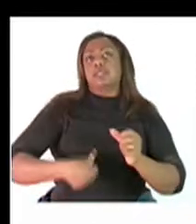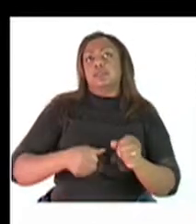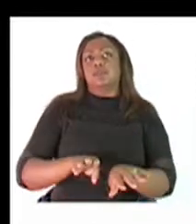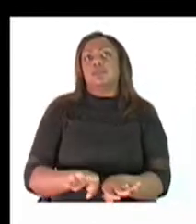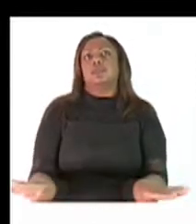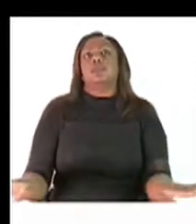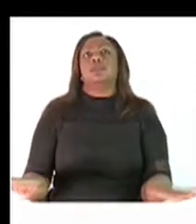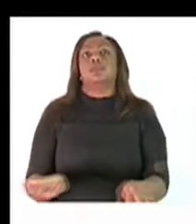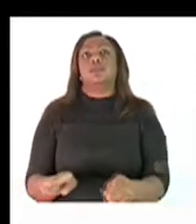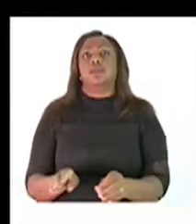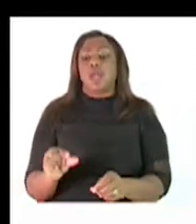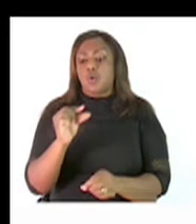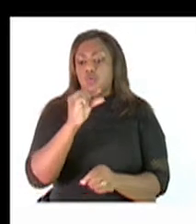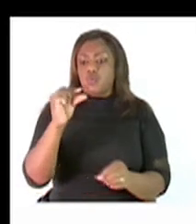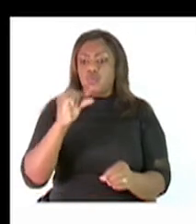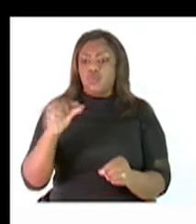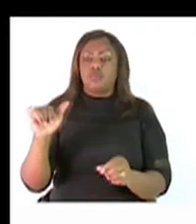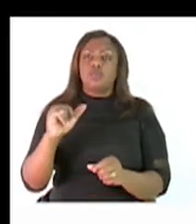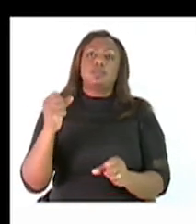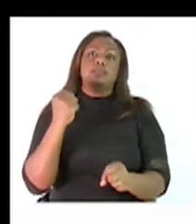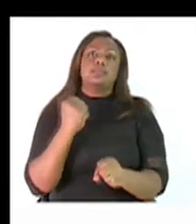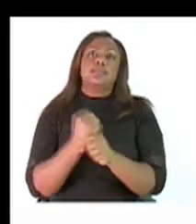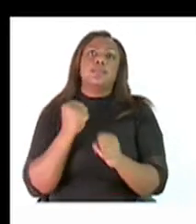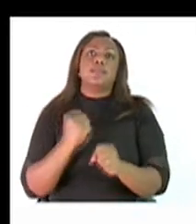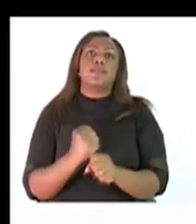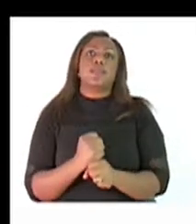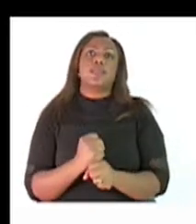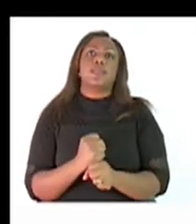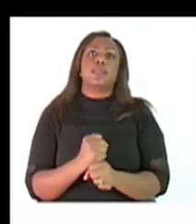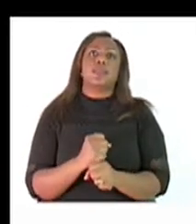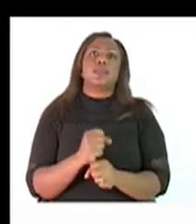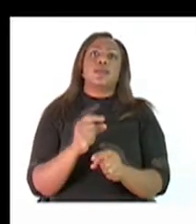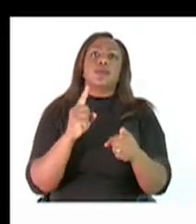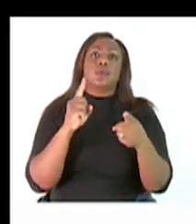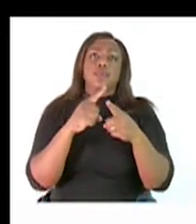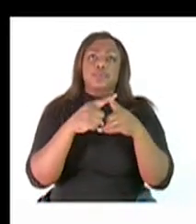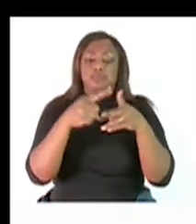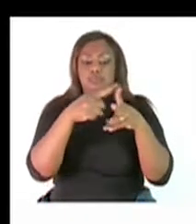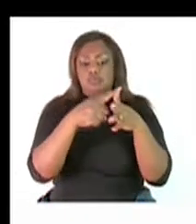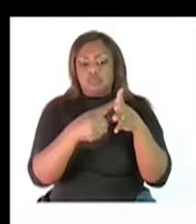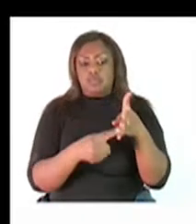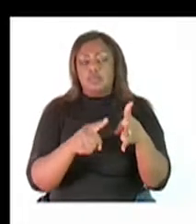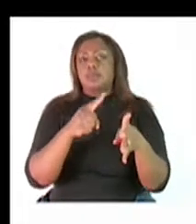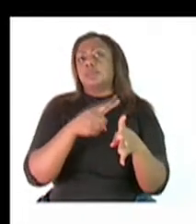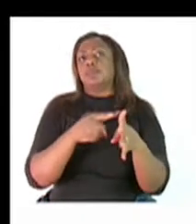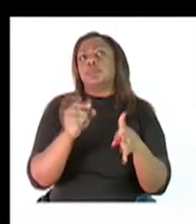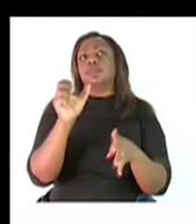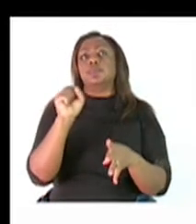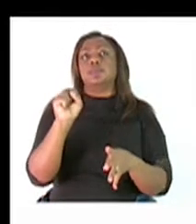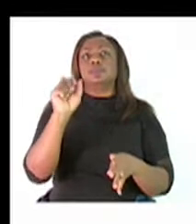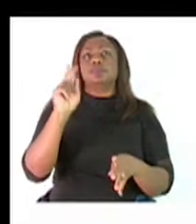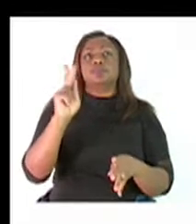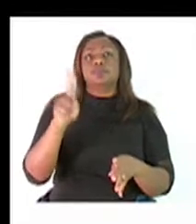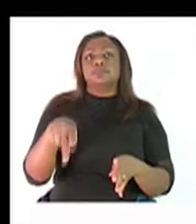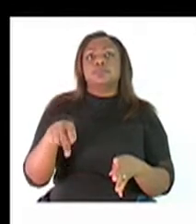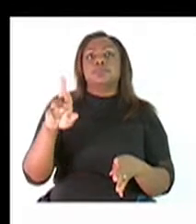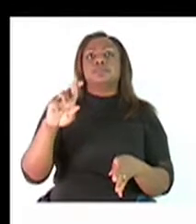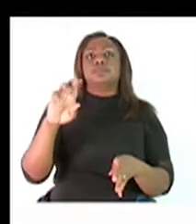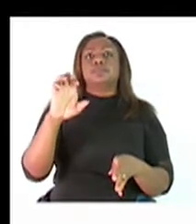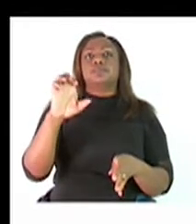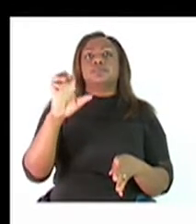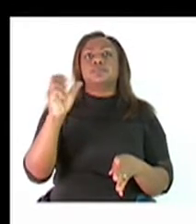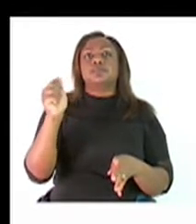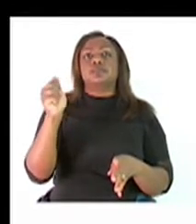words that I want you to understand. You will find words such as spread, which means to pass on.